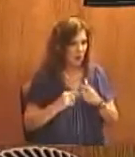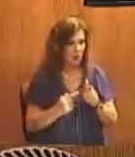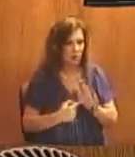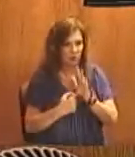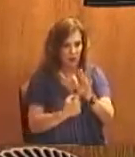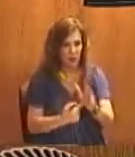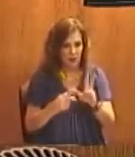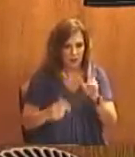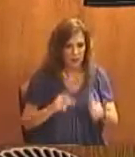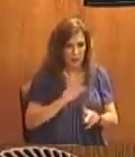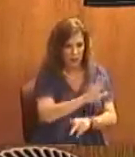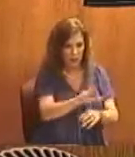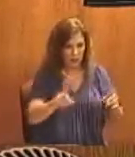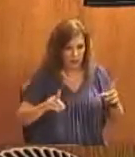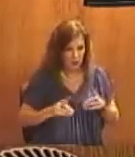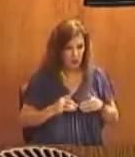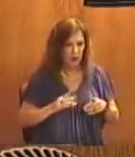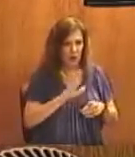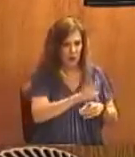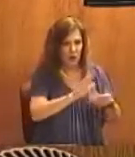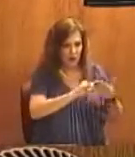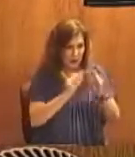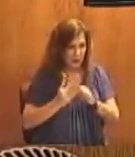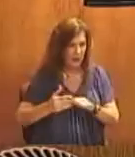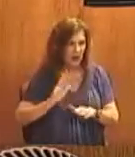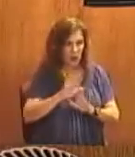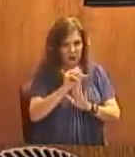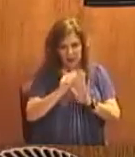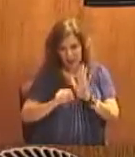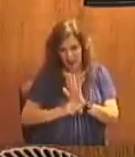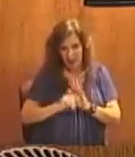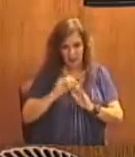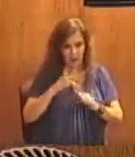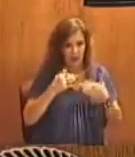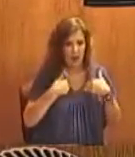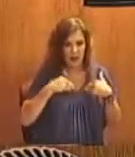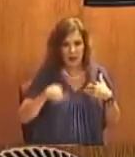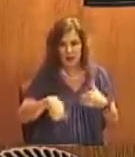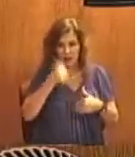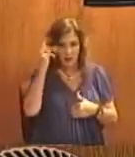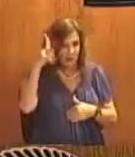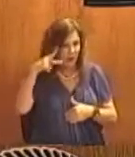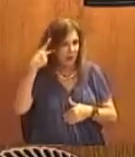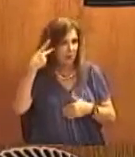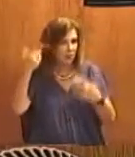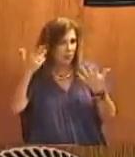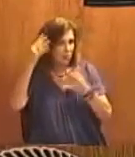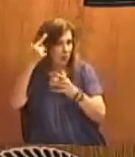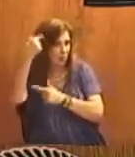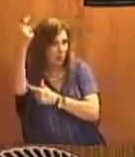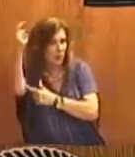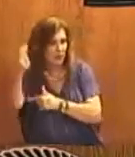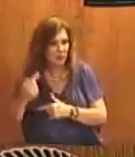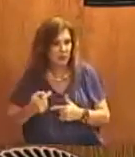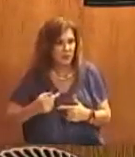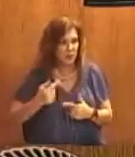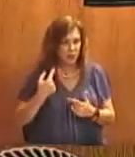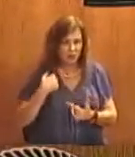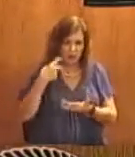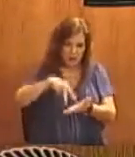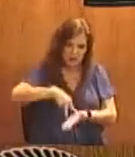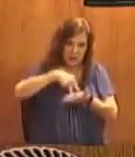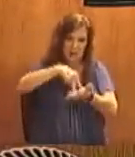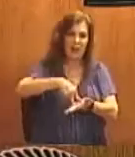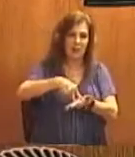the people in your district to show your city to show your state if you have any other political aspirations to stand on